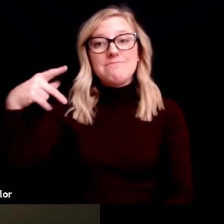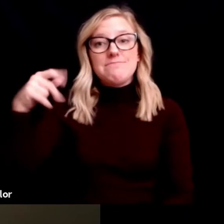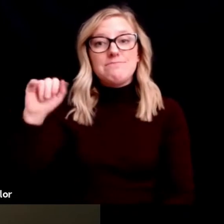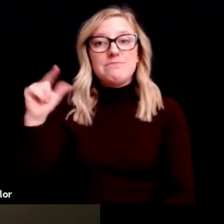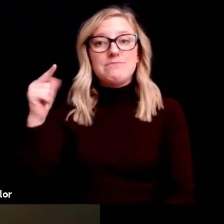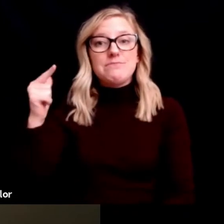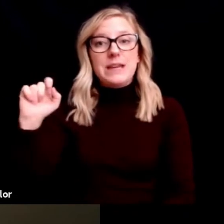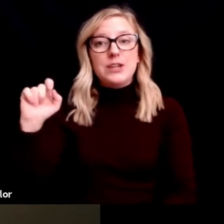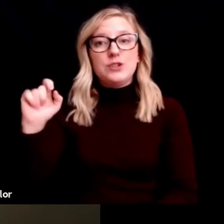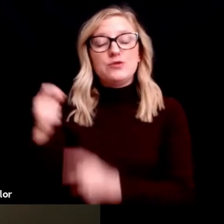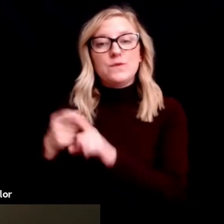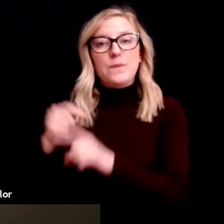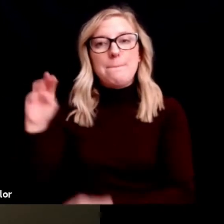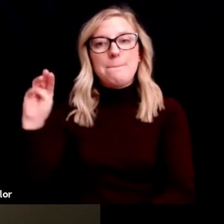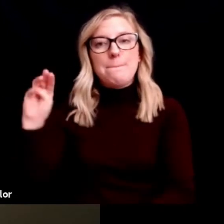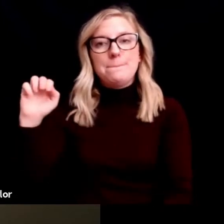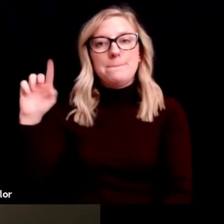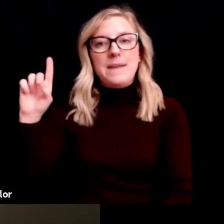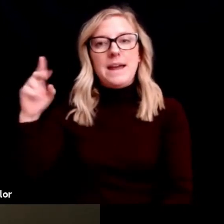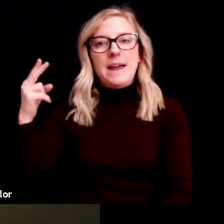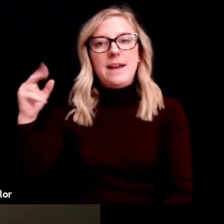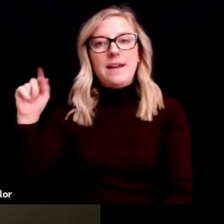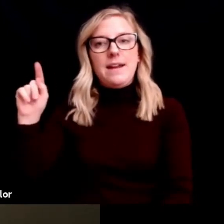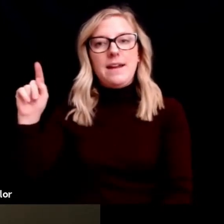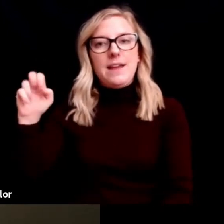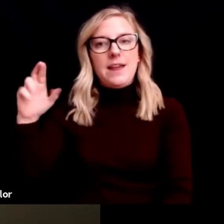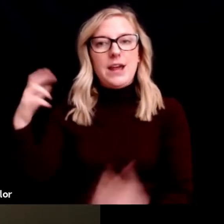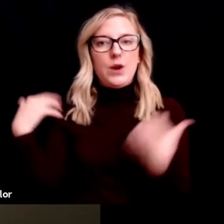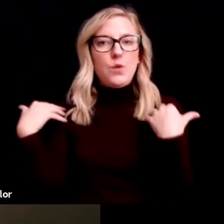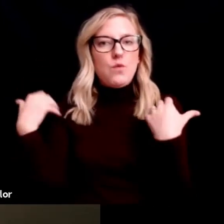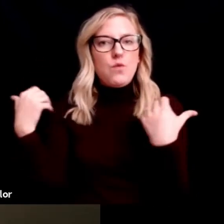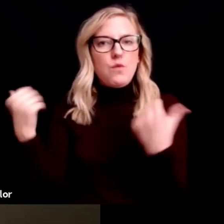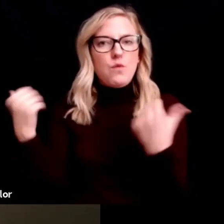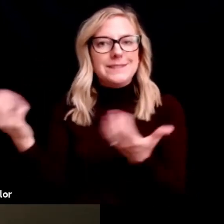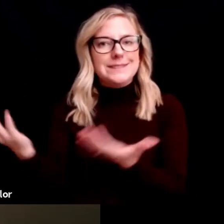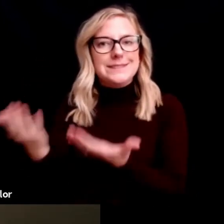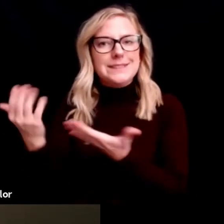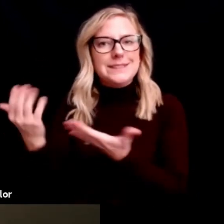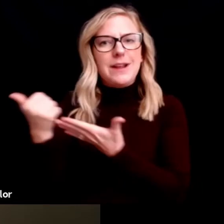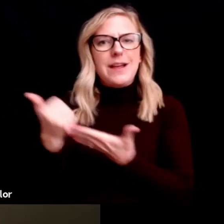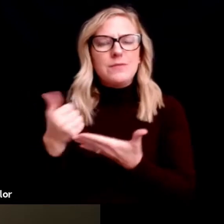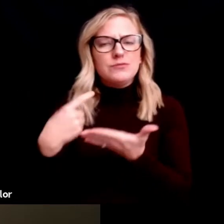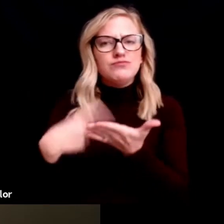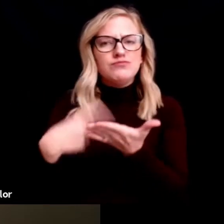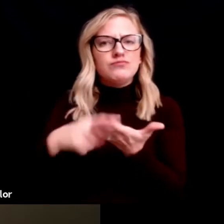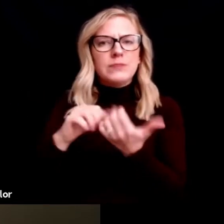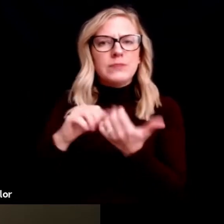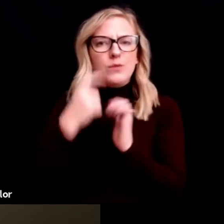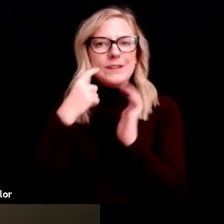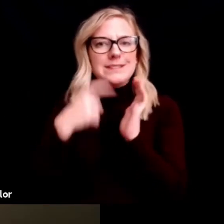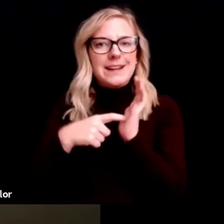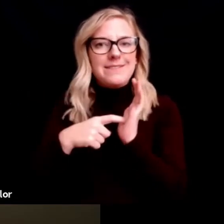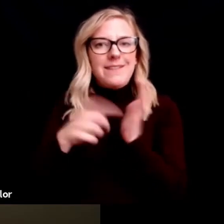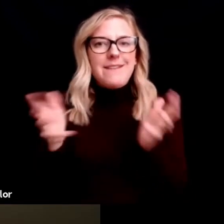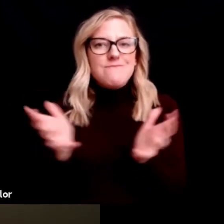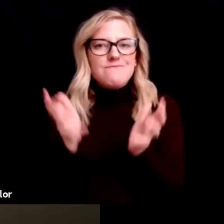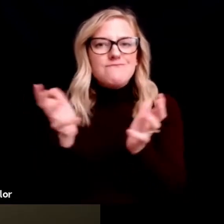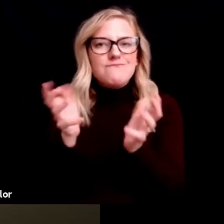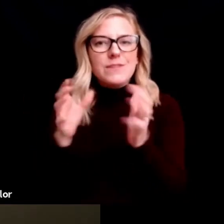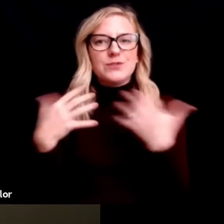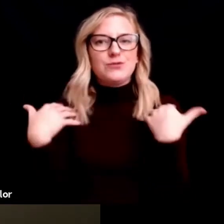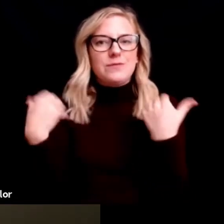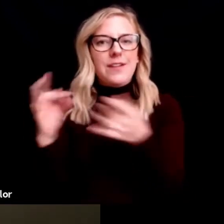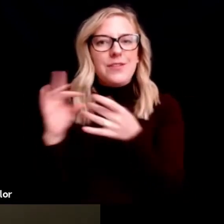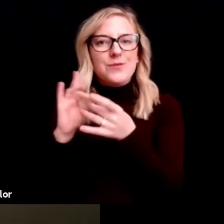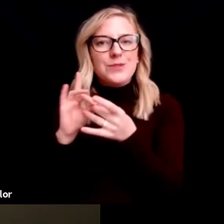how Mad Hatter can help you identify and foster healthy relationships. So first, let's start with introductions. I'm Marcy